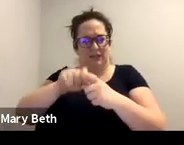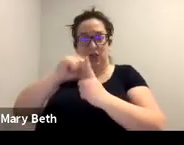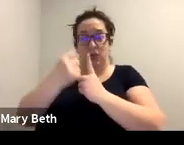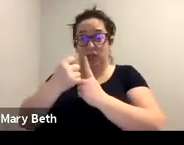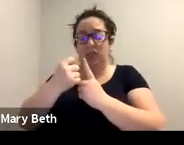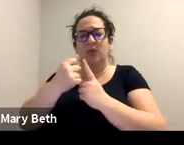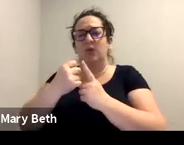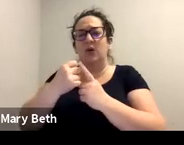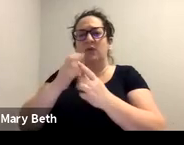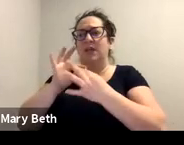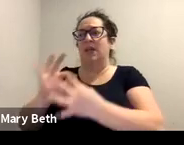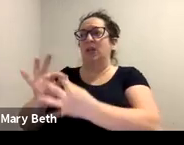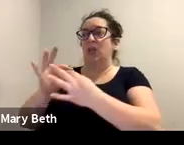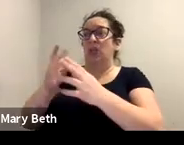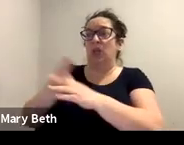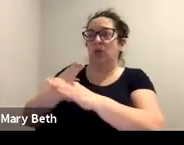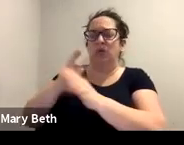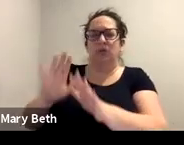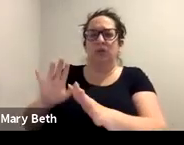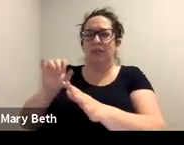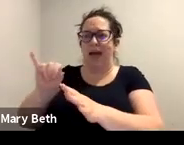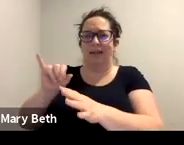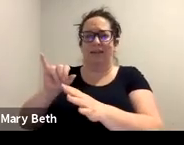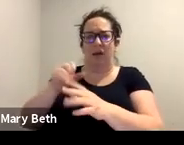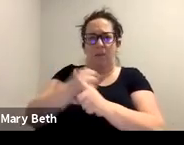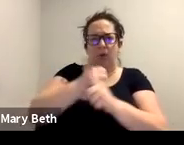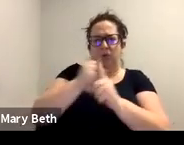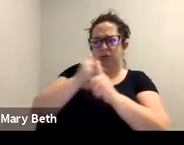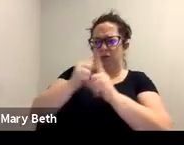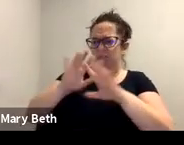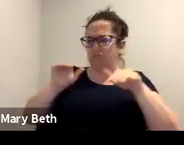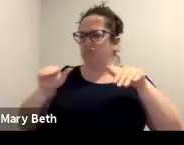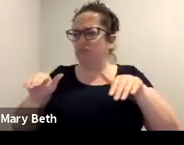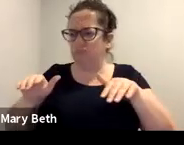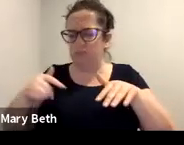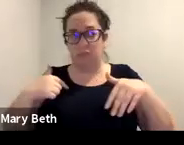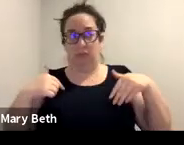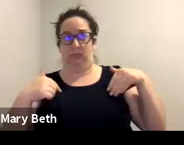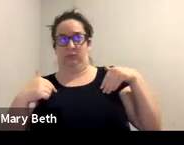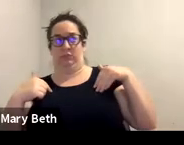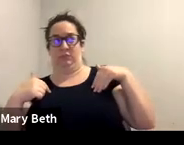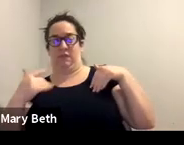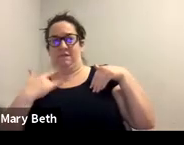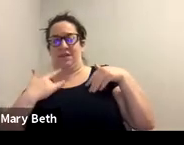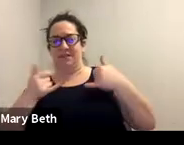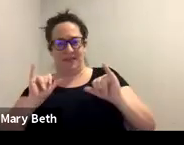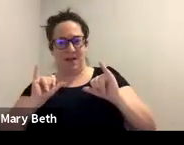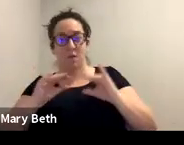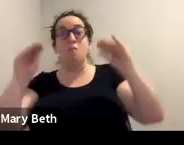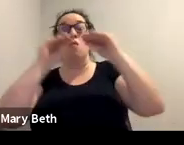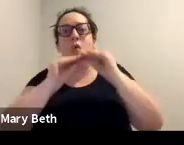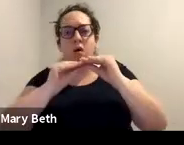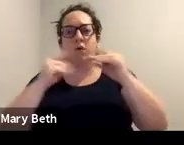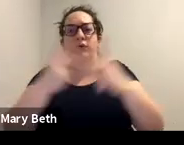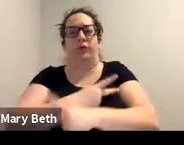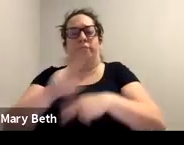survivor. Um, so it's just helpful to let them know that, yes, you know, you should share your story, but